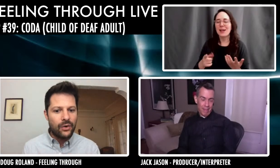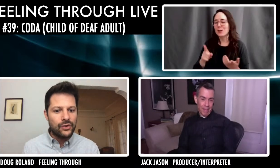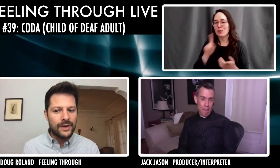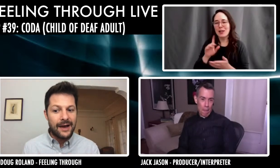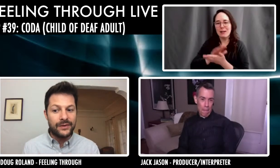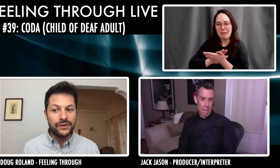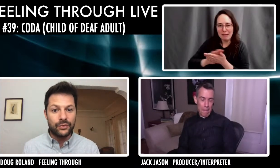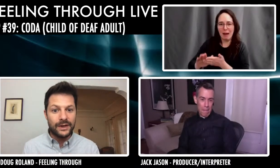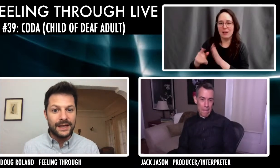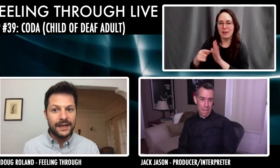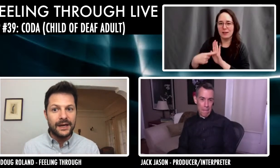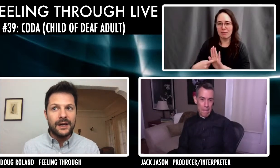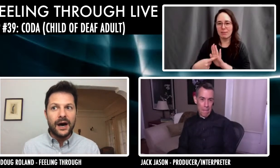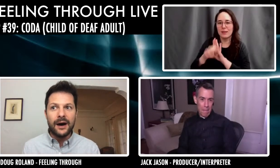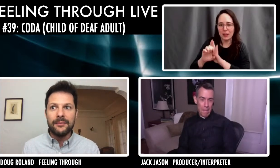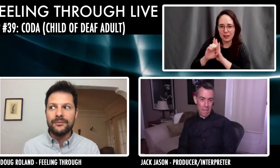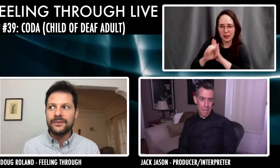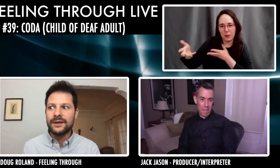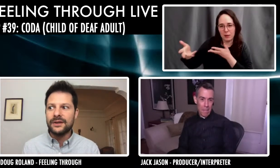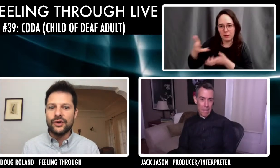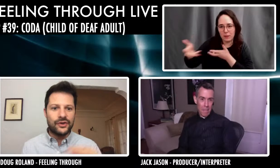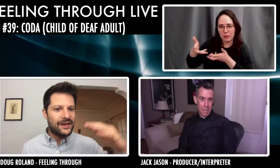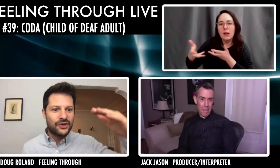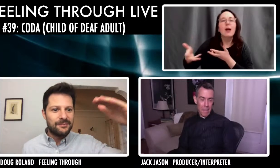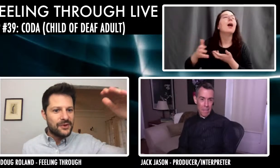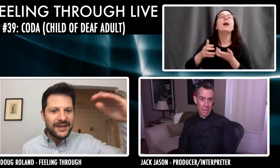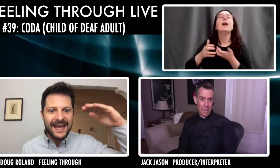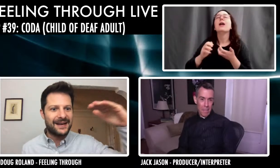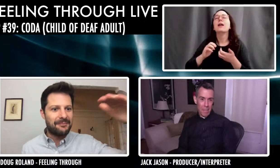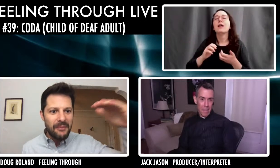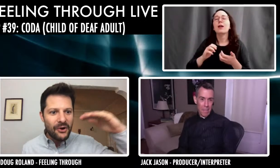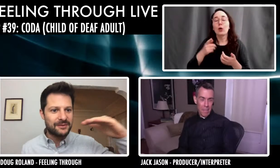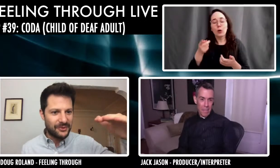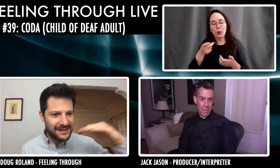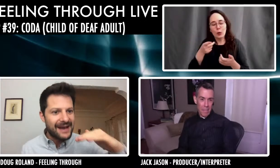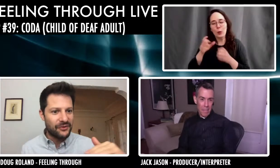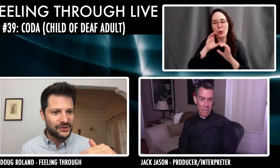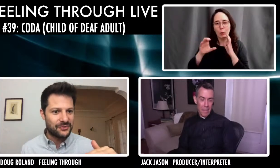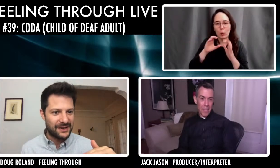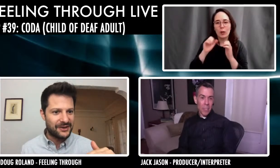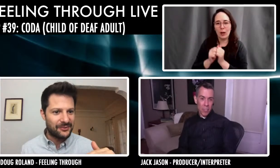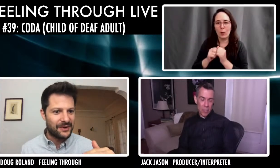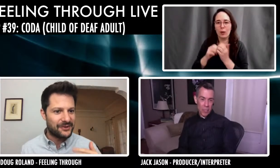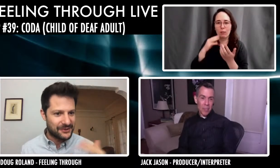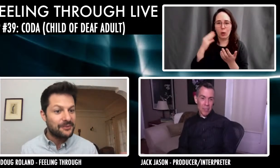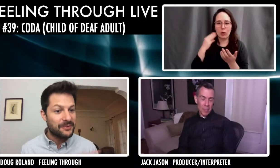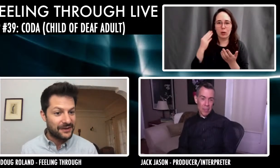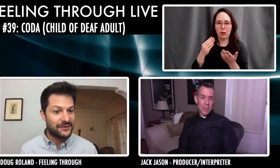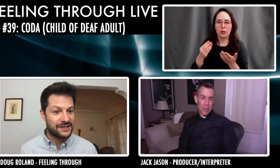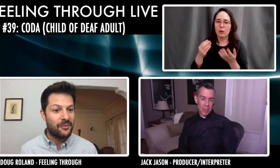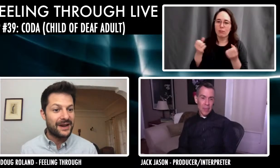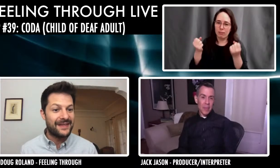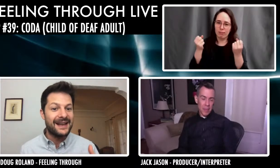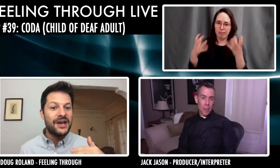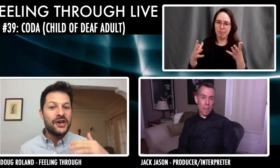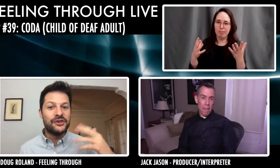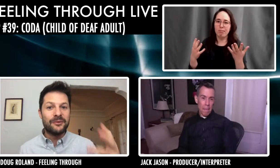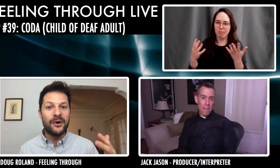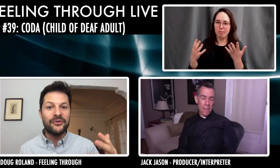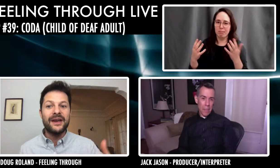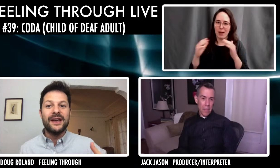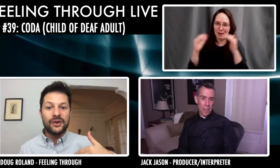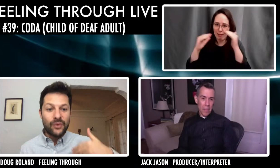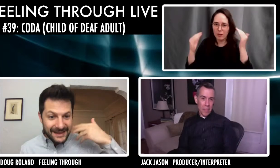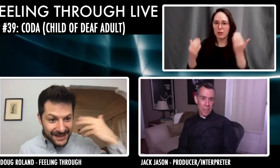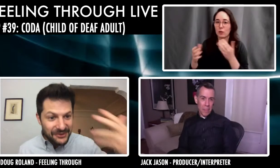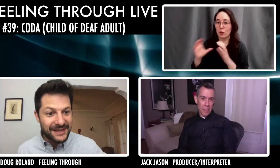how you can have these really, um, that you're communicating on multiple levels when you're, when you're interpreting for someone and that you're